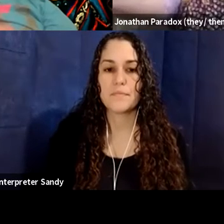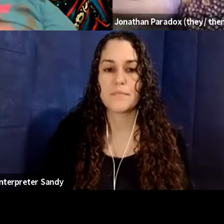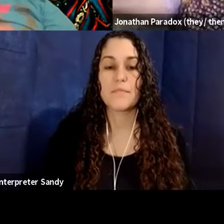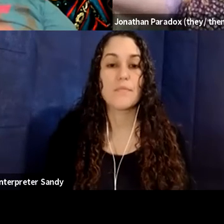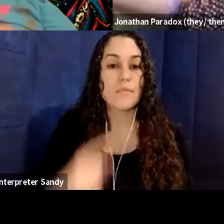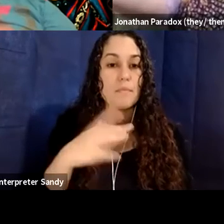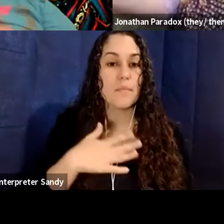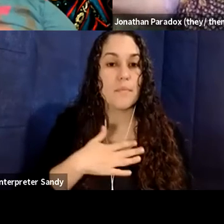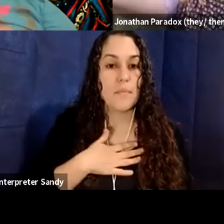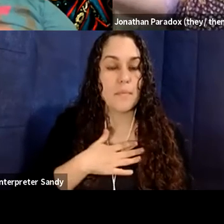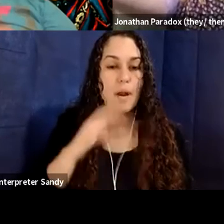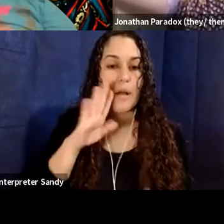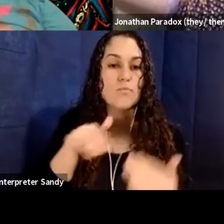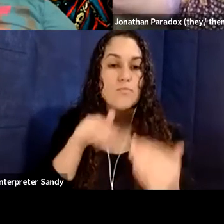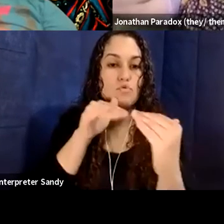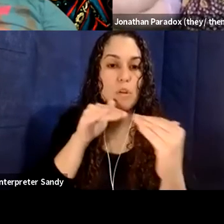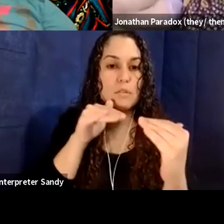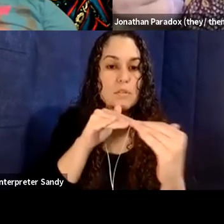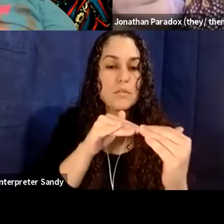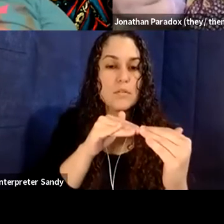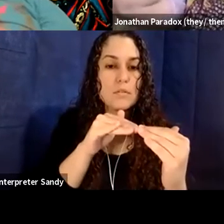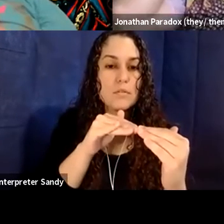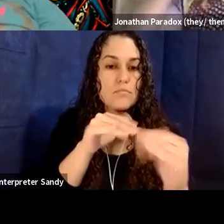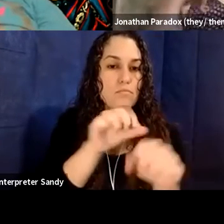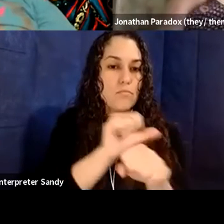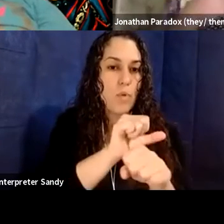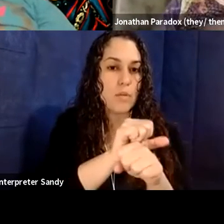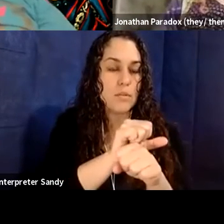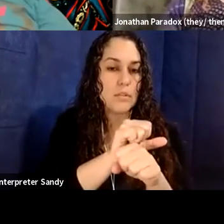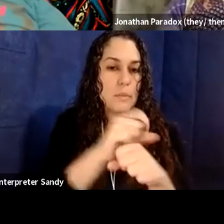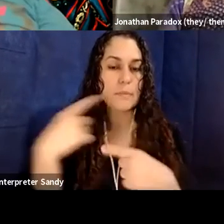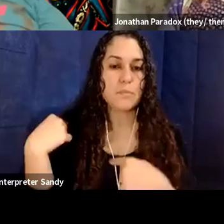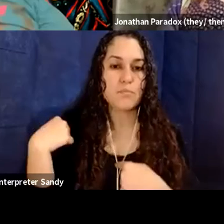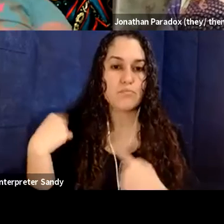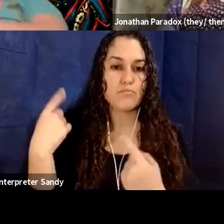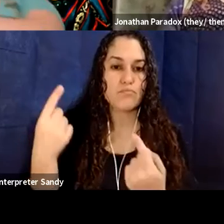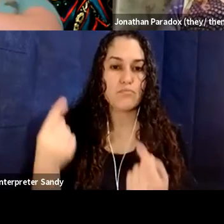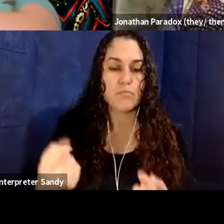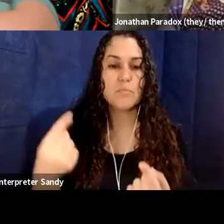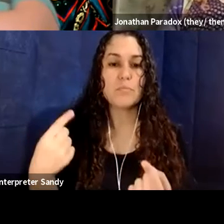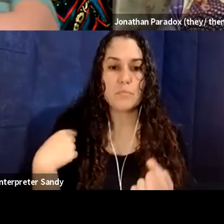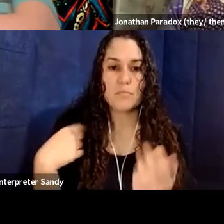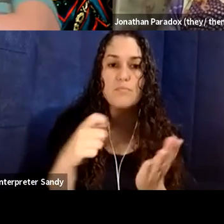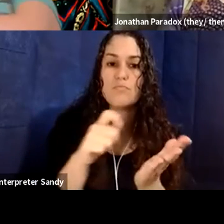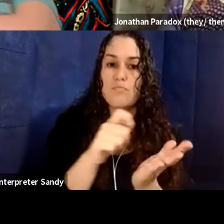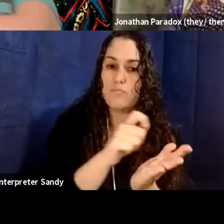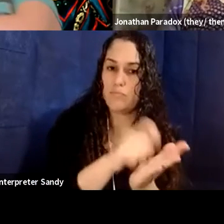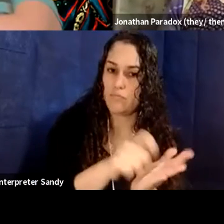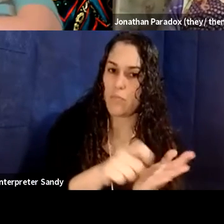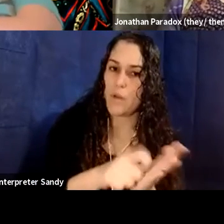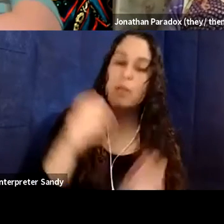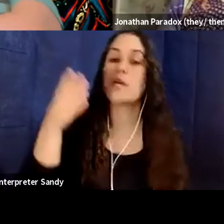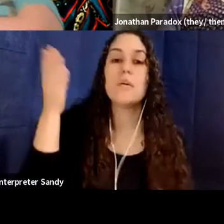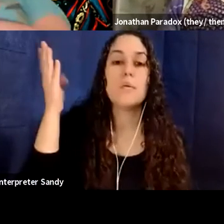I have historically done writing and presentations that